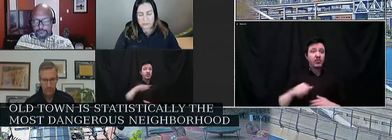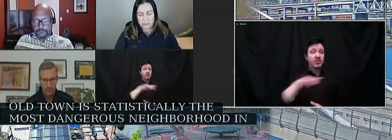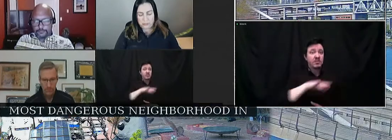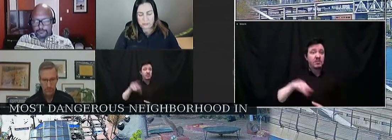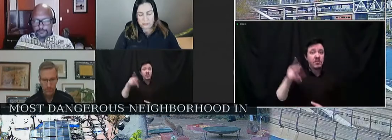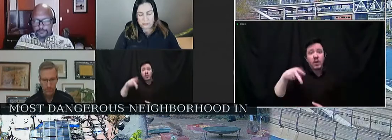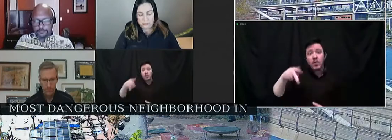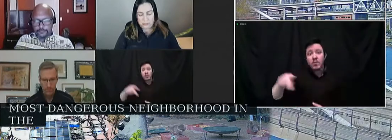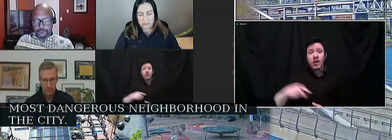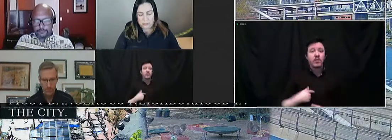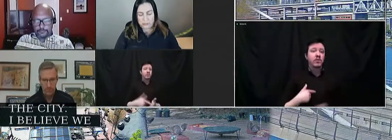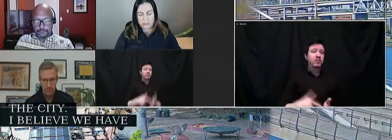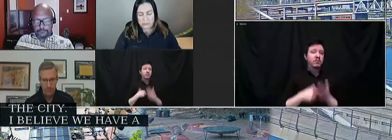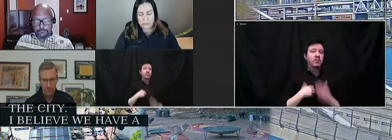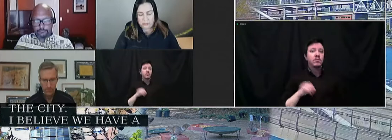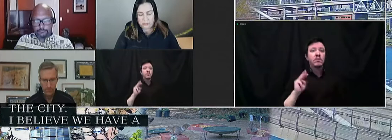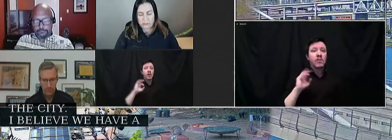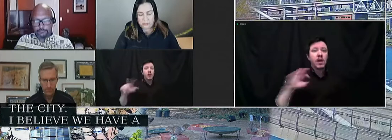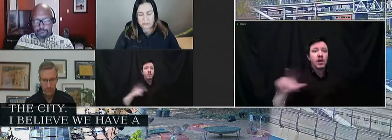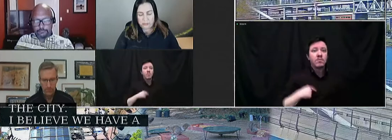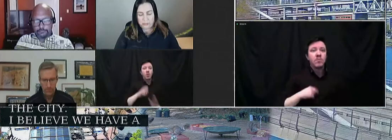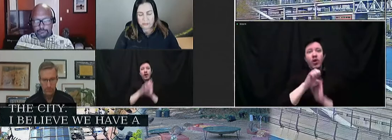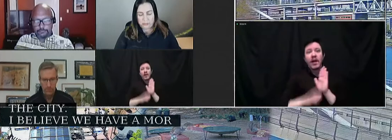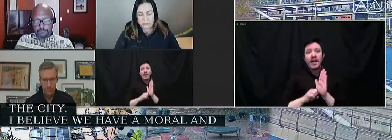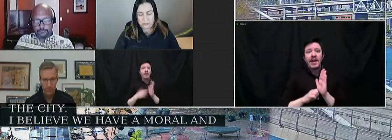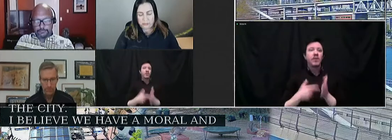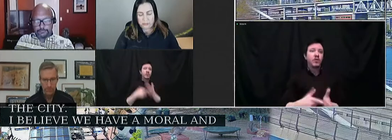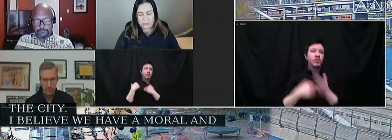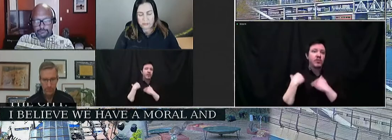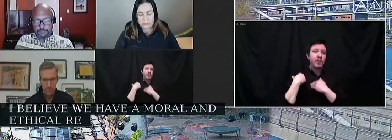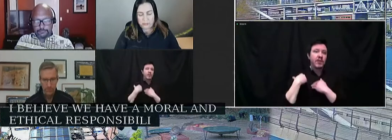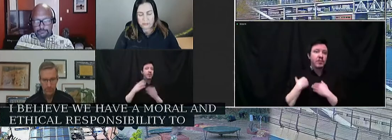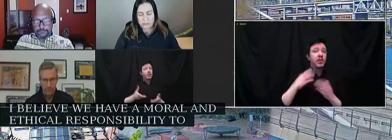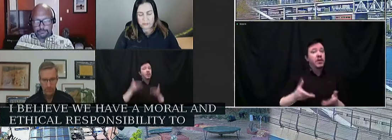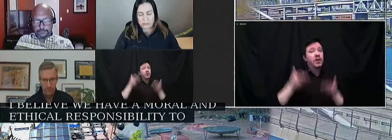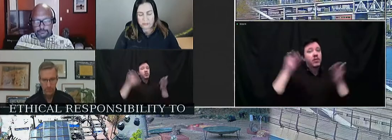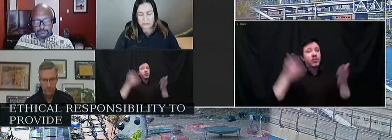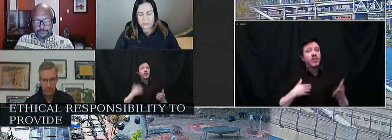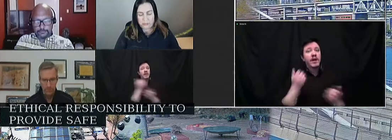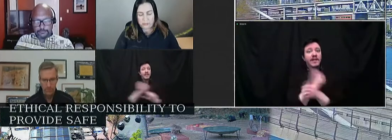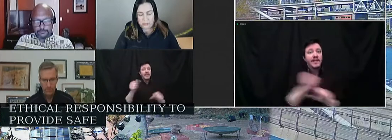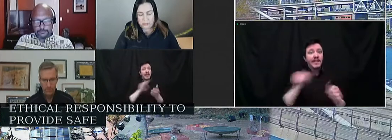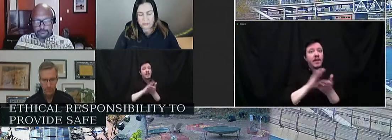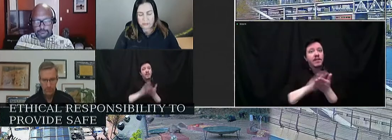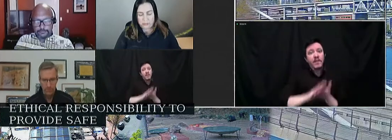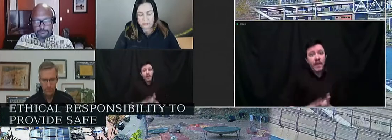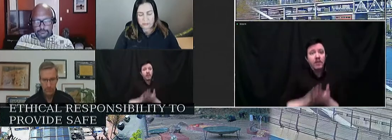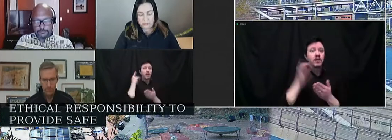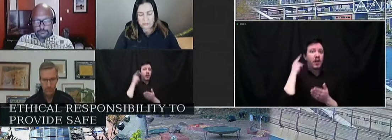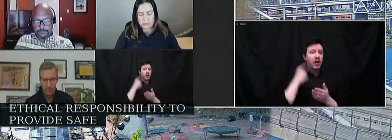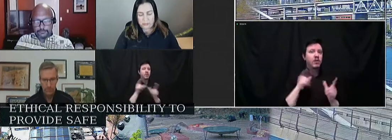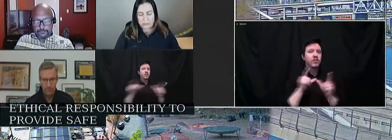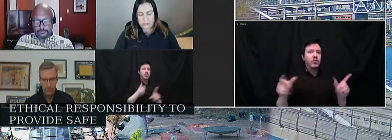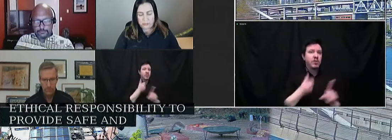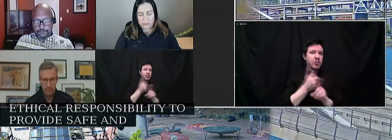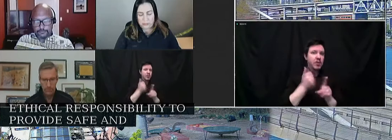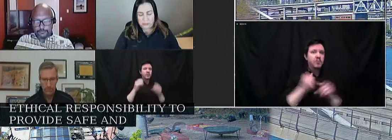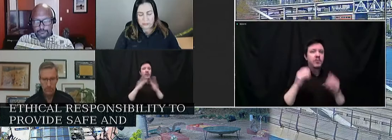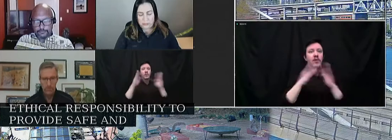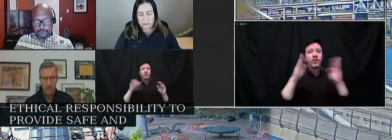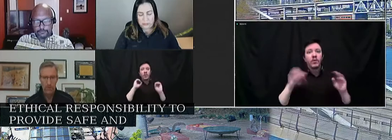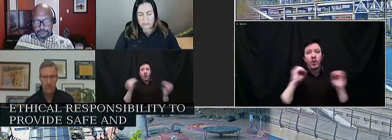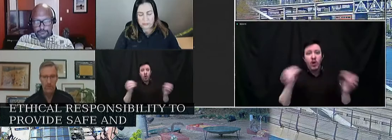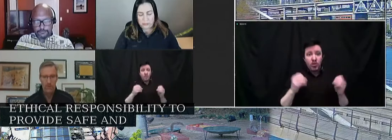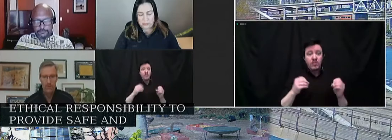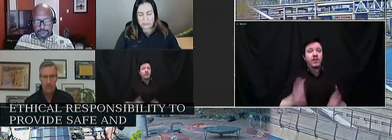and ethical responsibility to provide safe and sanitary situation for the sheltered and unsheltered who live in our neighborhood and for